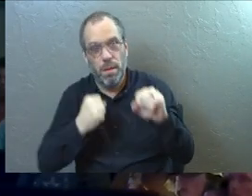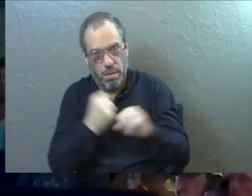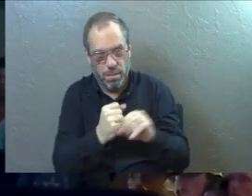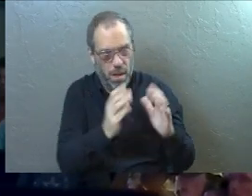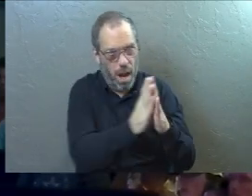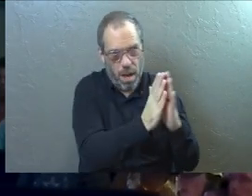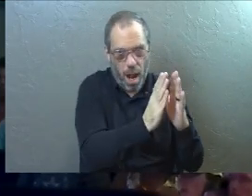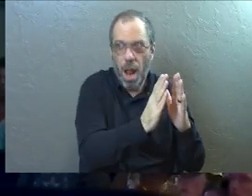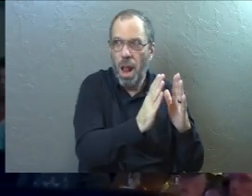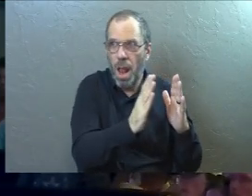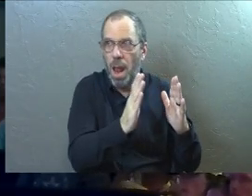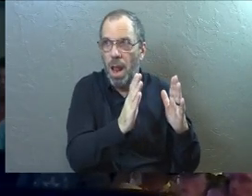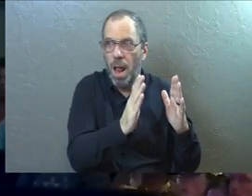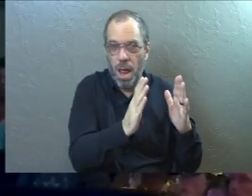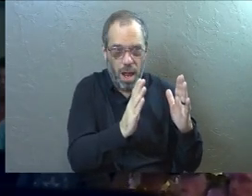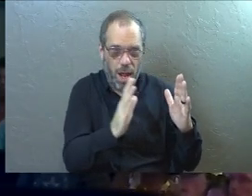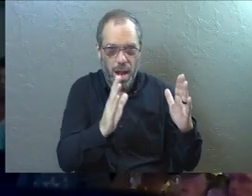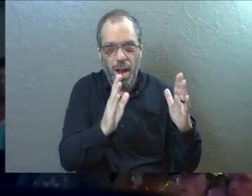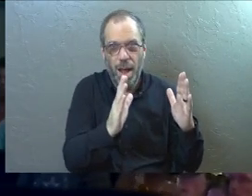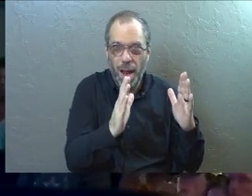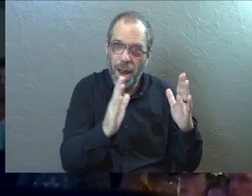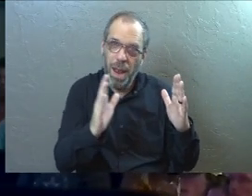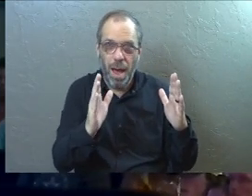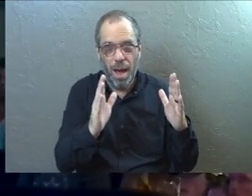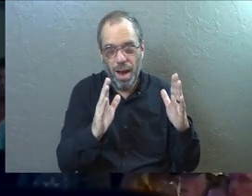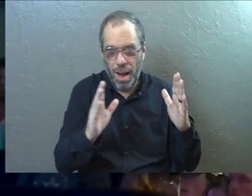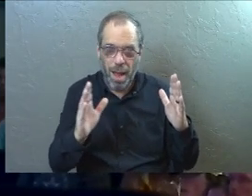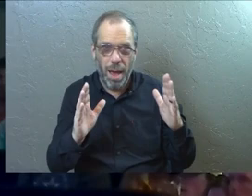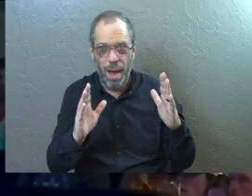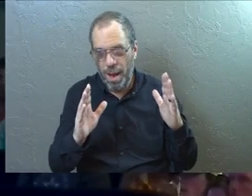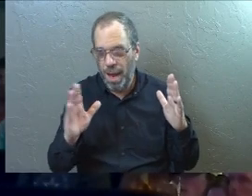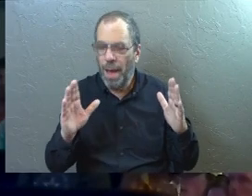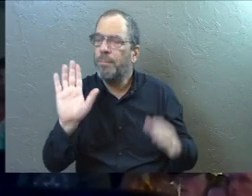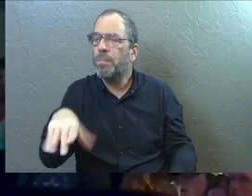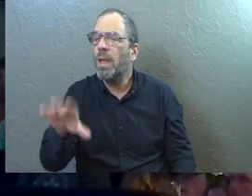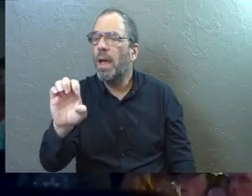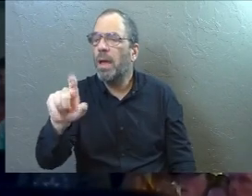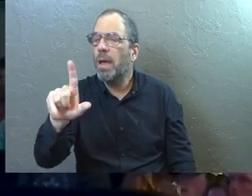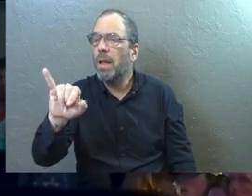and more years. Elijah, can you come up the stage?